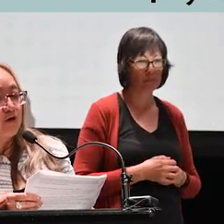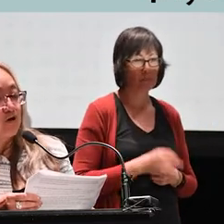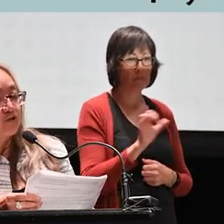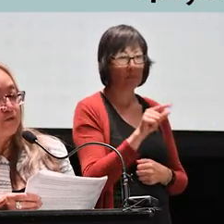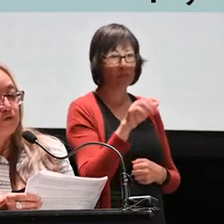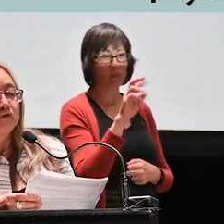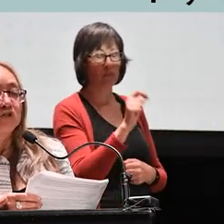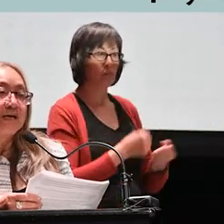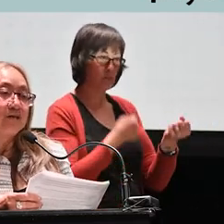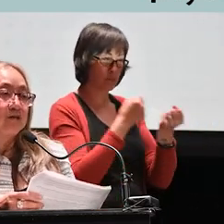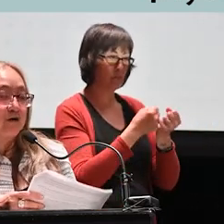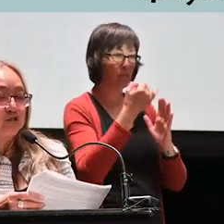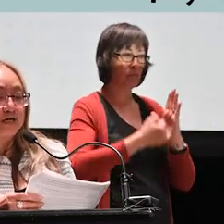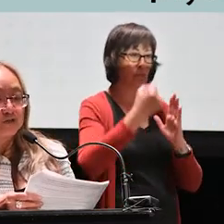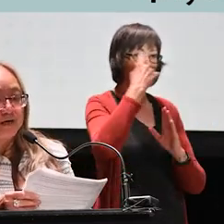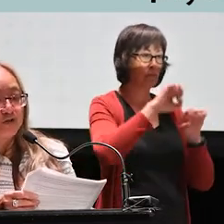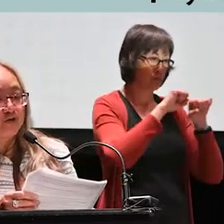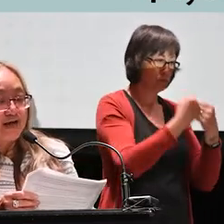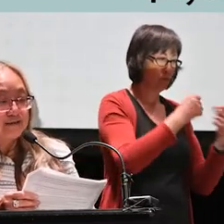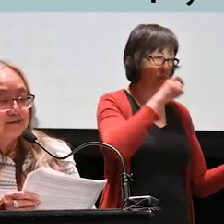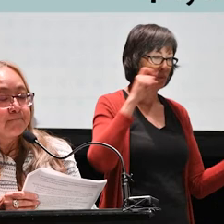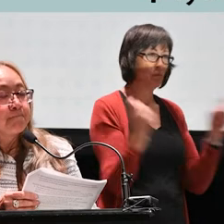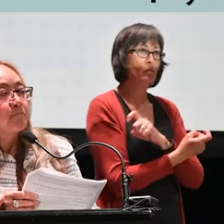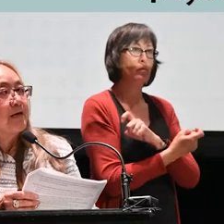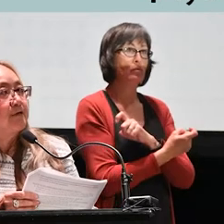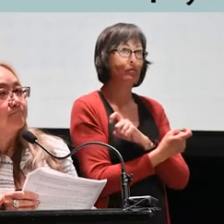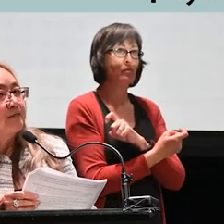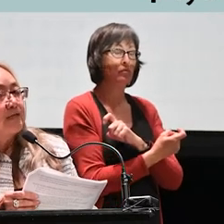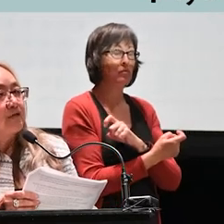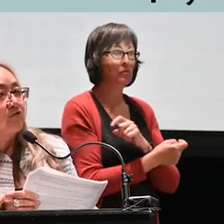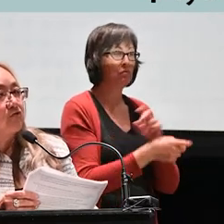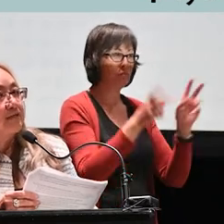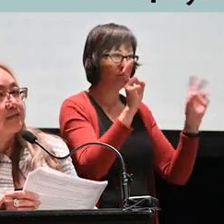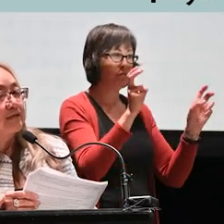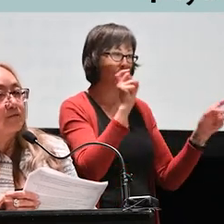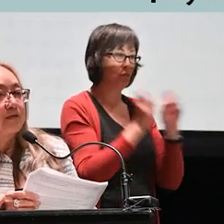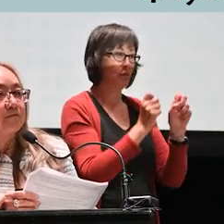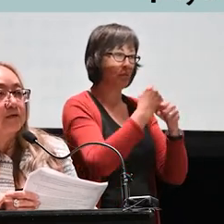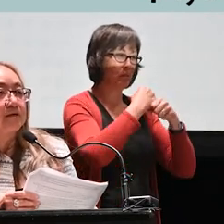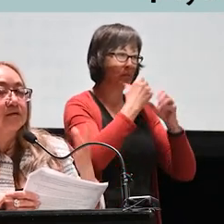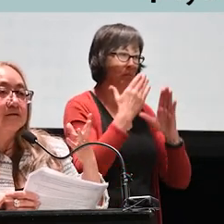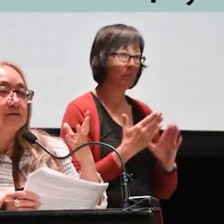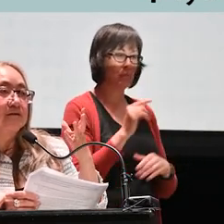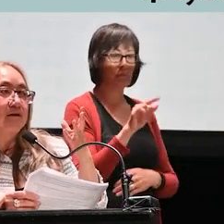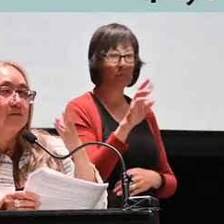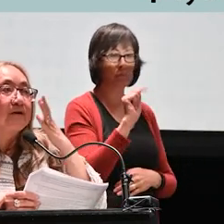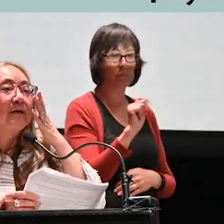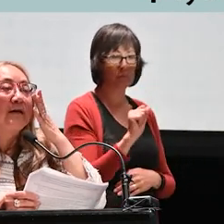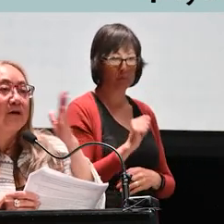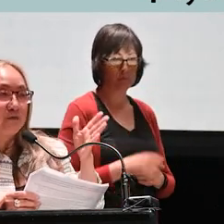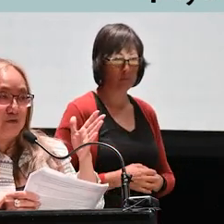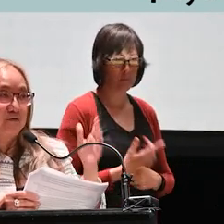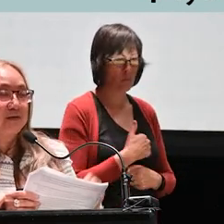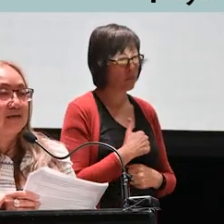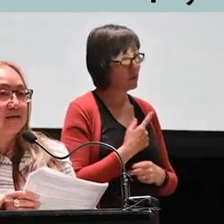supporting art for social change, like our Changemaker grants. You know, we are very